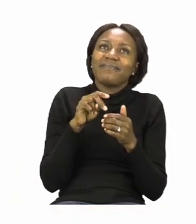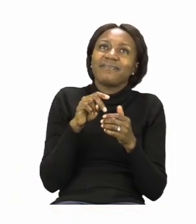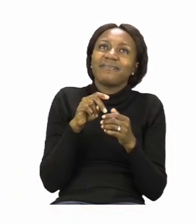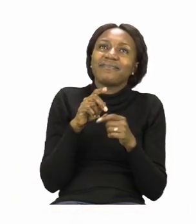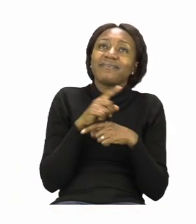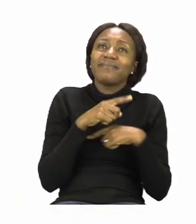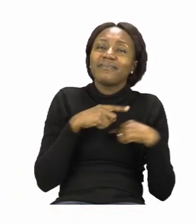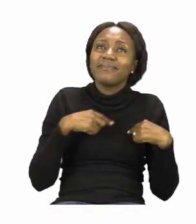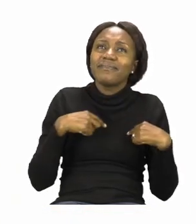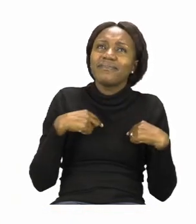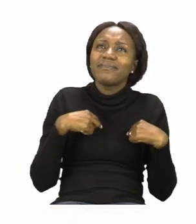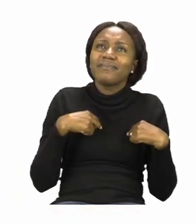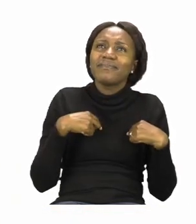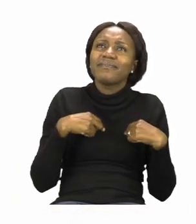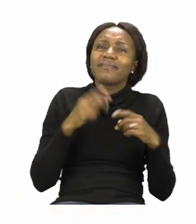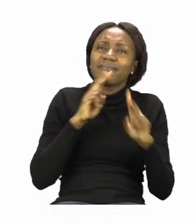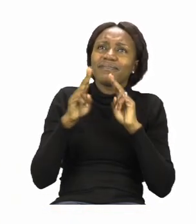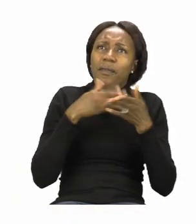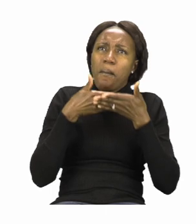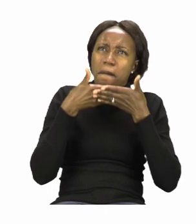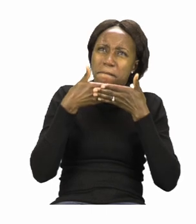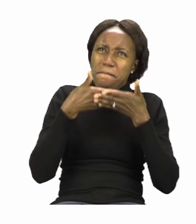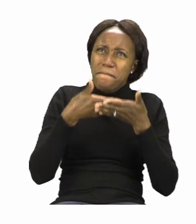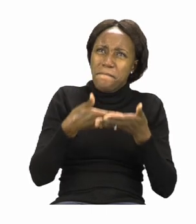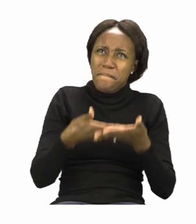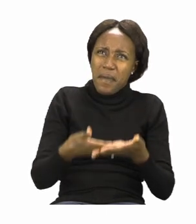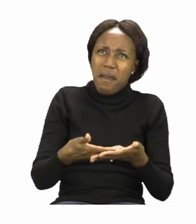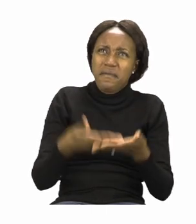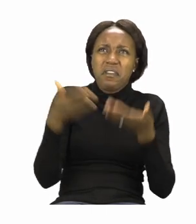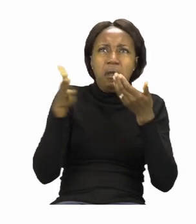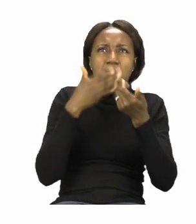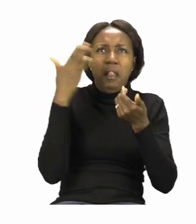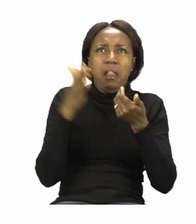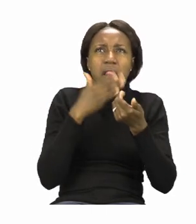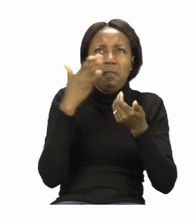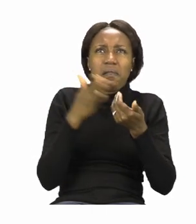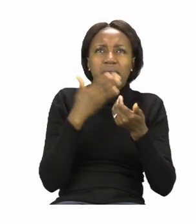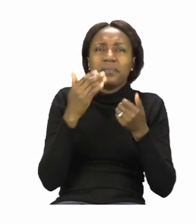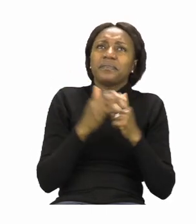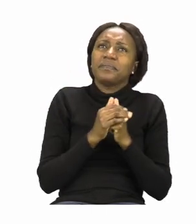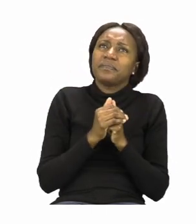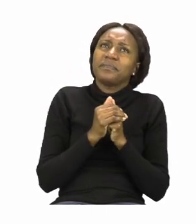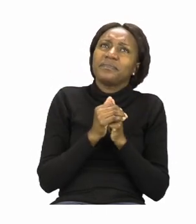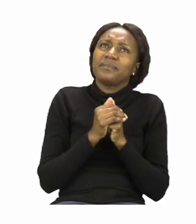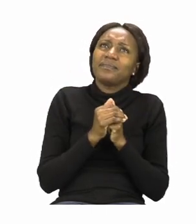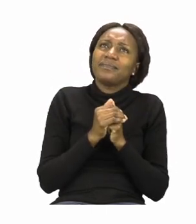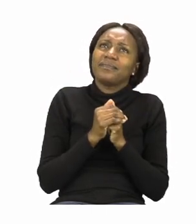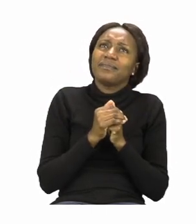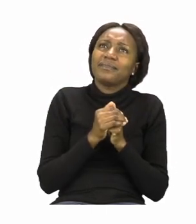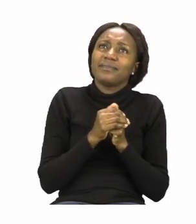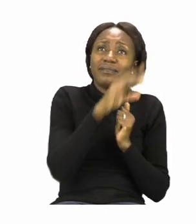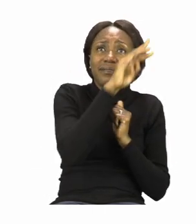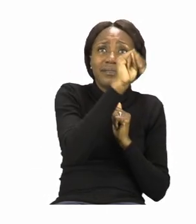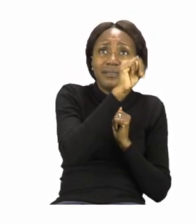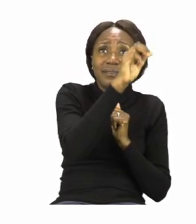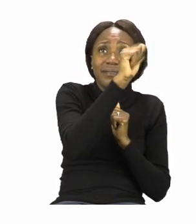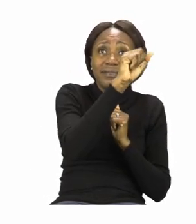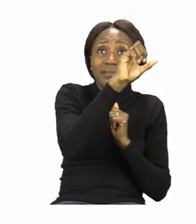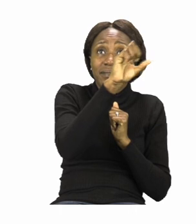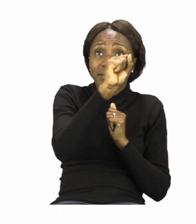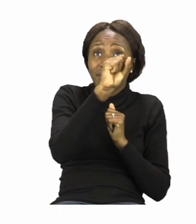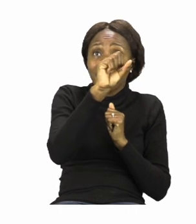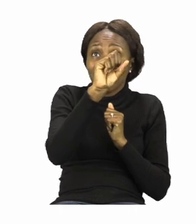to be doing mass. Now when we say mass, we are talking about how heavy something